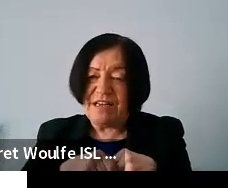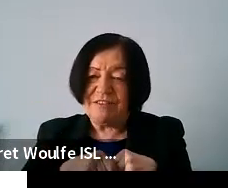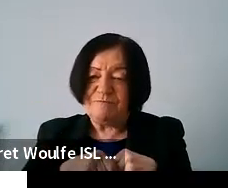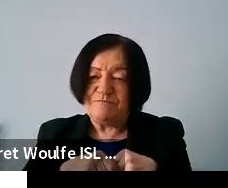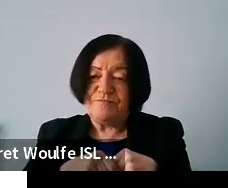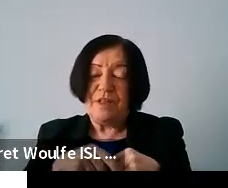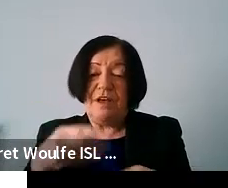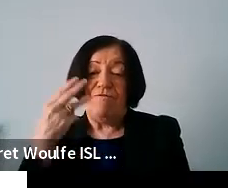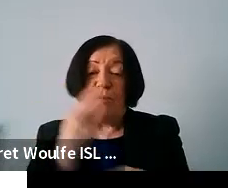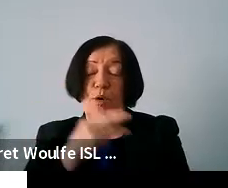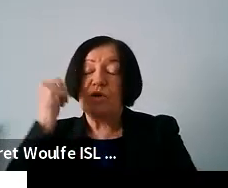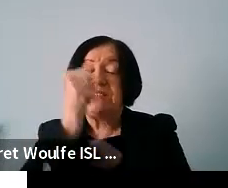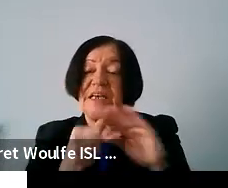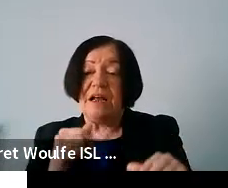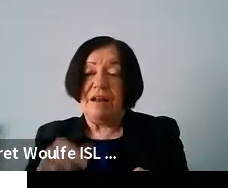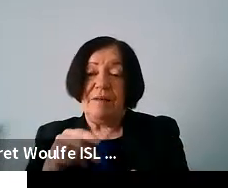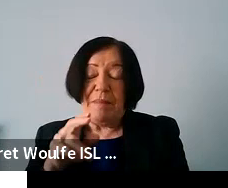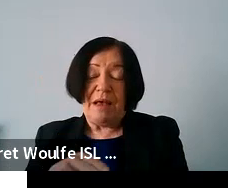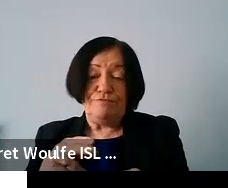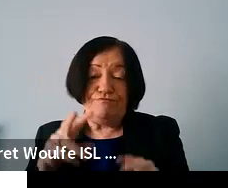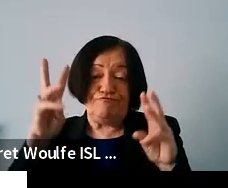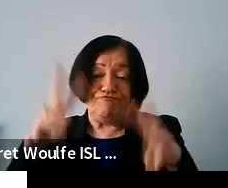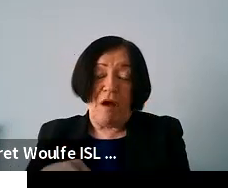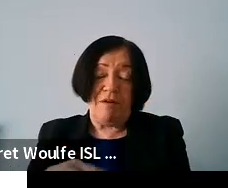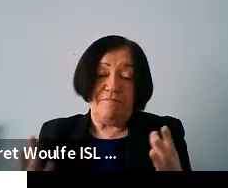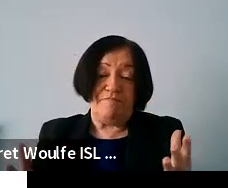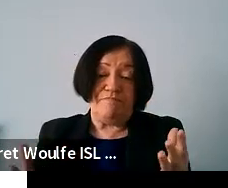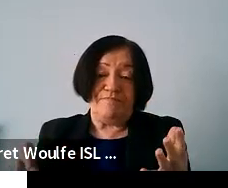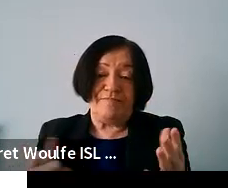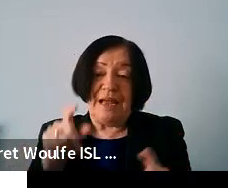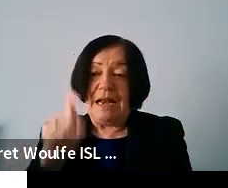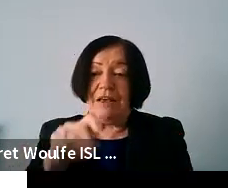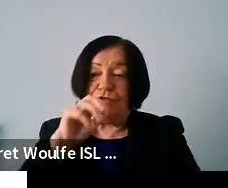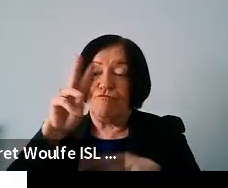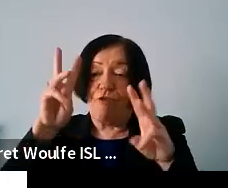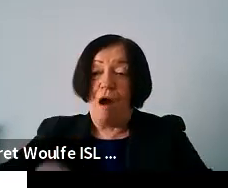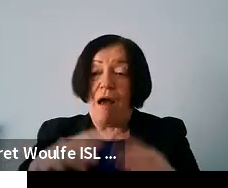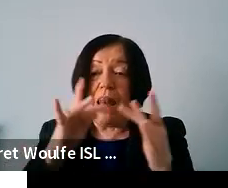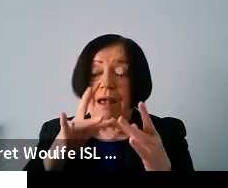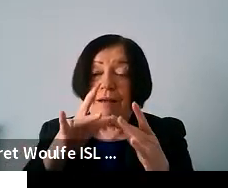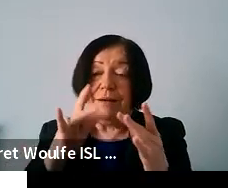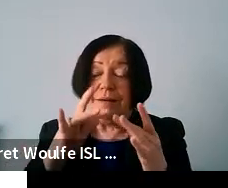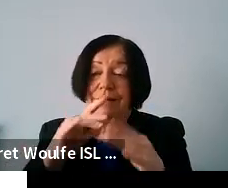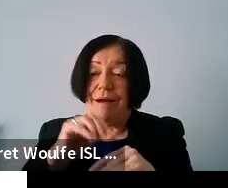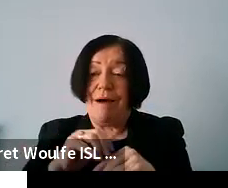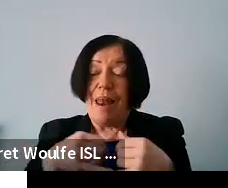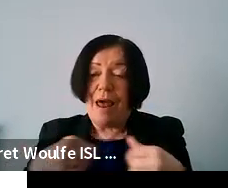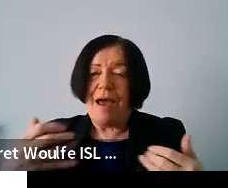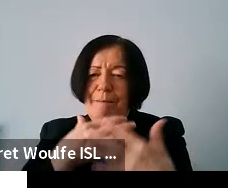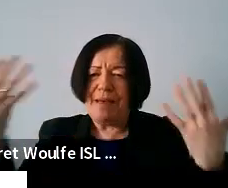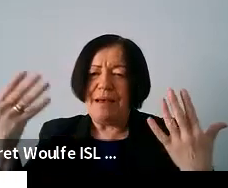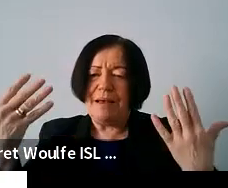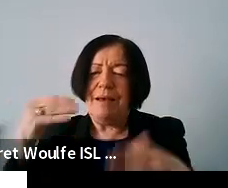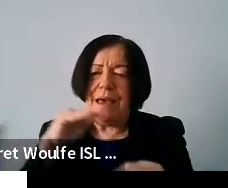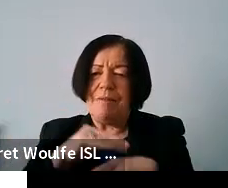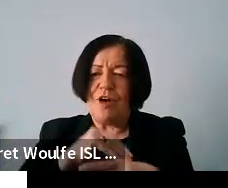if you've poor skills you may inadvertently um you know click the wrong links online and it has big impacts for independence